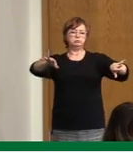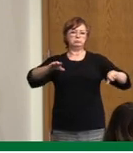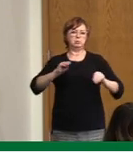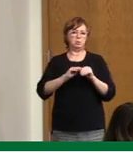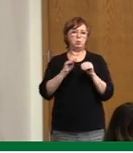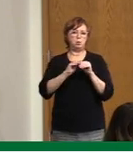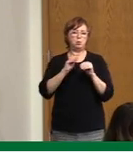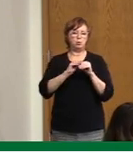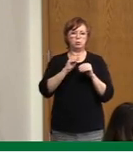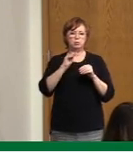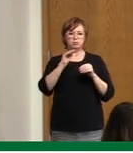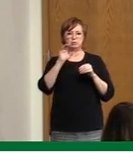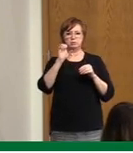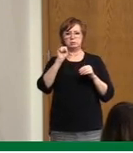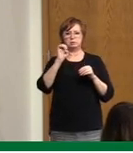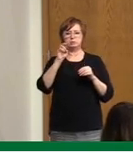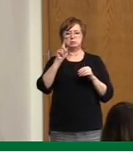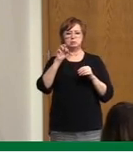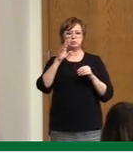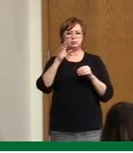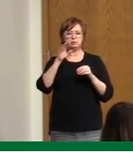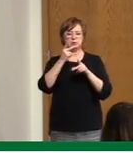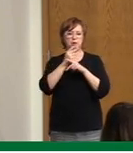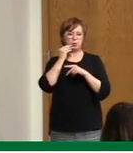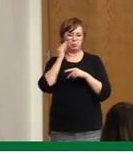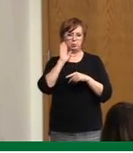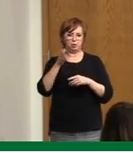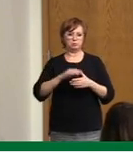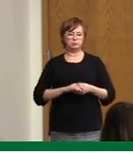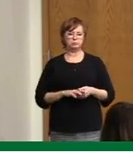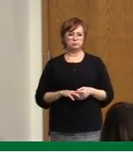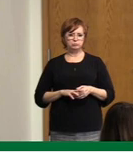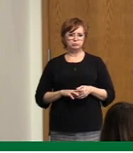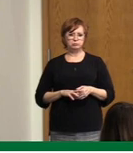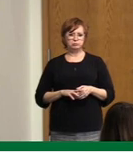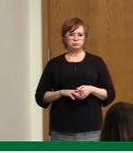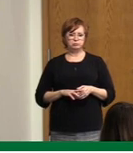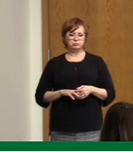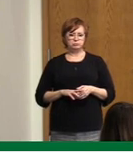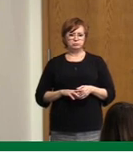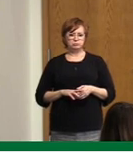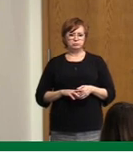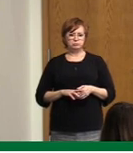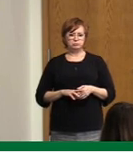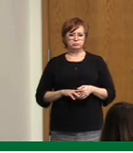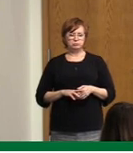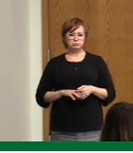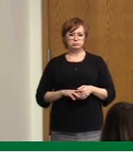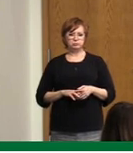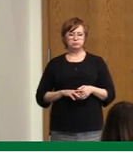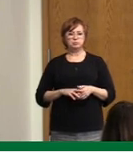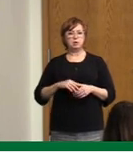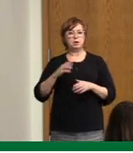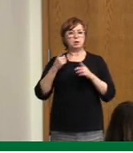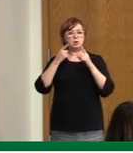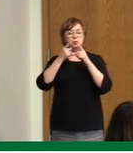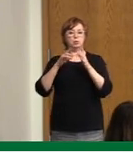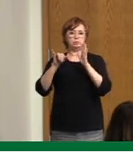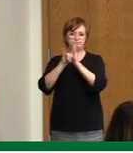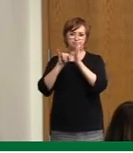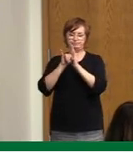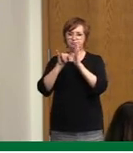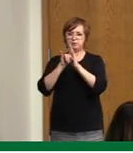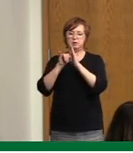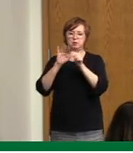And we'll be putting that surveillance in place, increasing our testing capacity to actually try and identify cases early to ensure that we